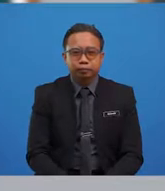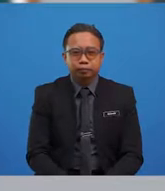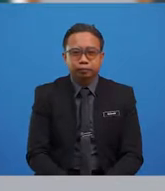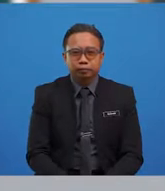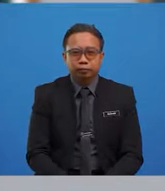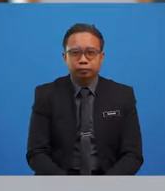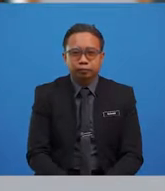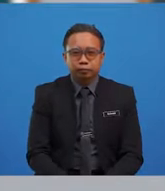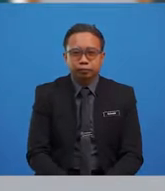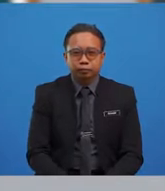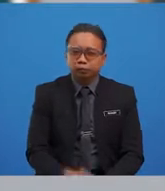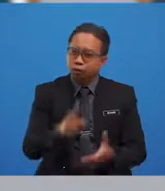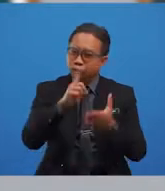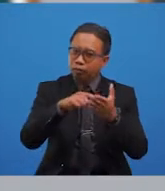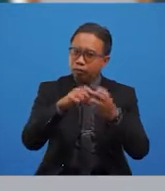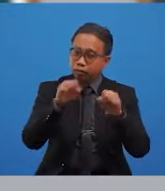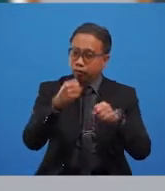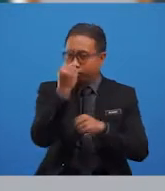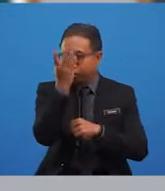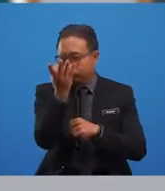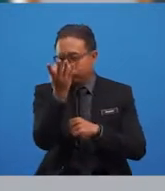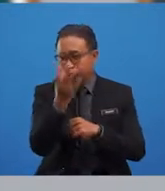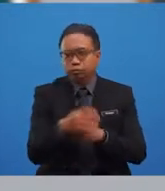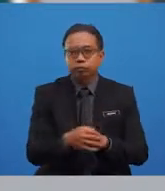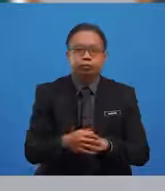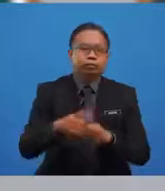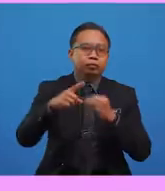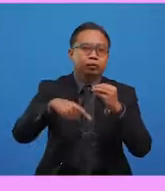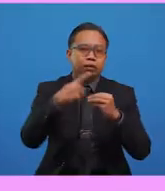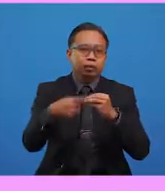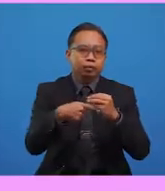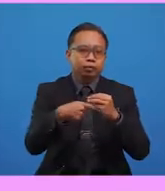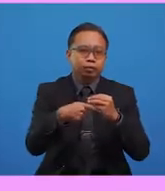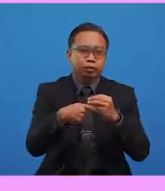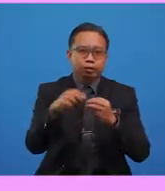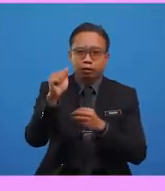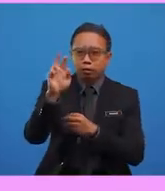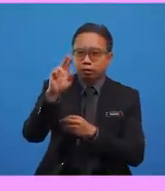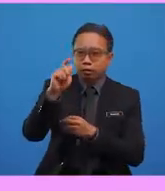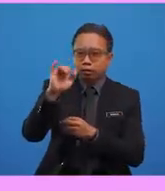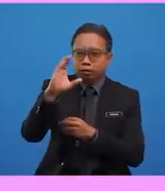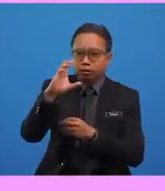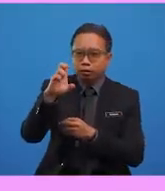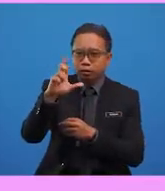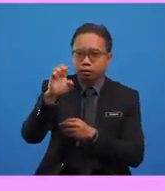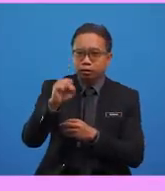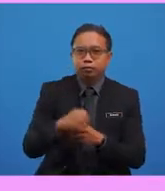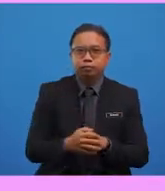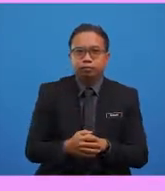Alright. Anything? Can you explain about indefinite articles, Grammys? Yeah, sure.